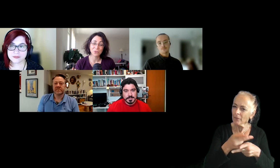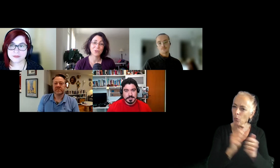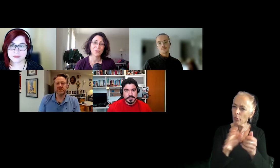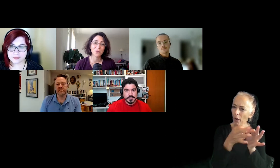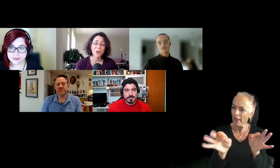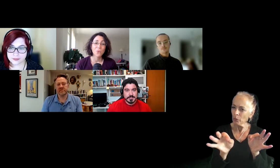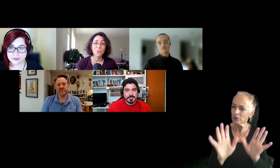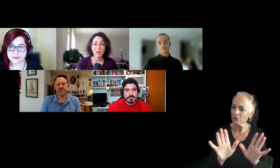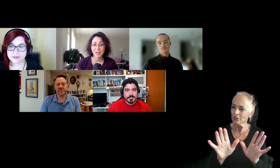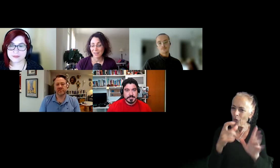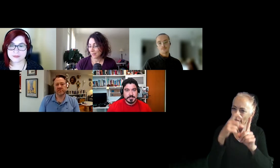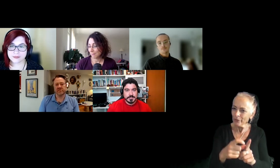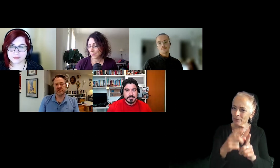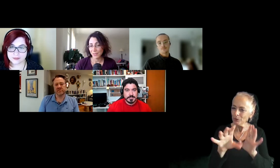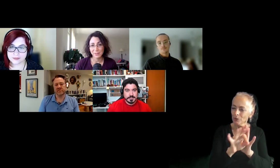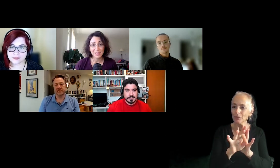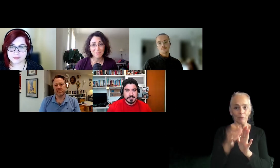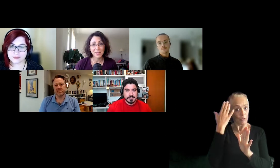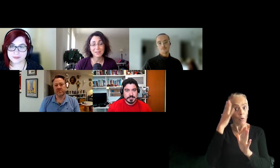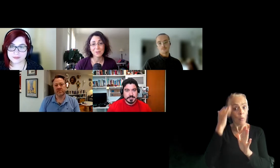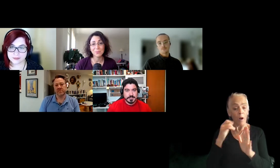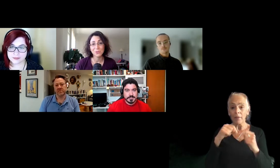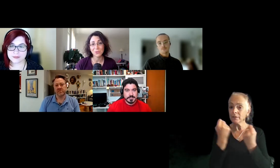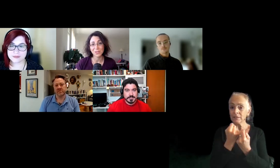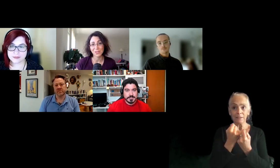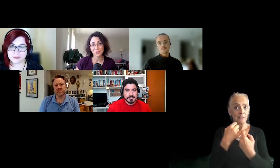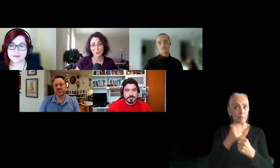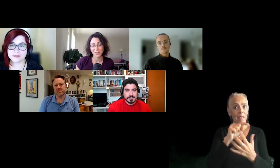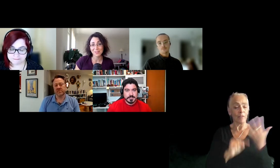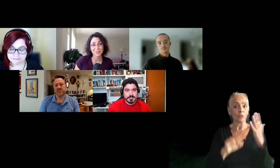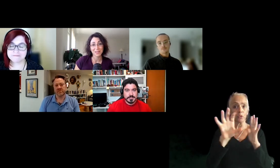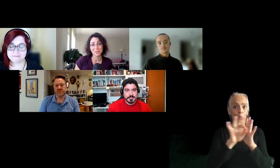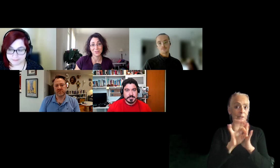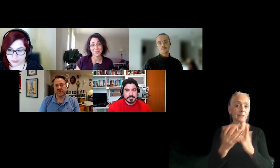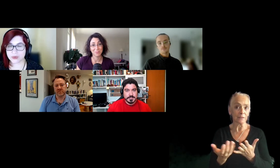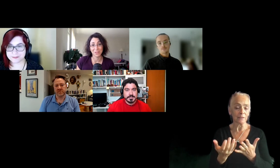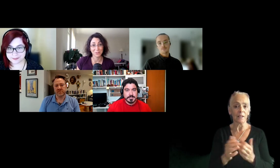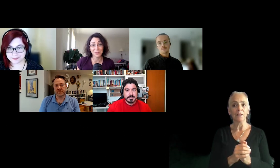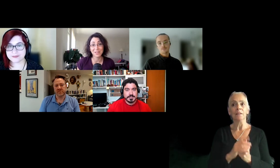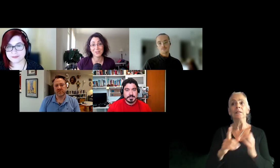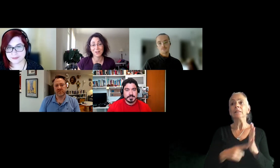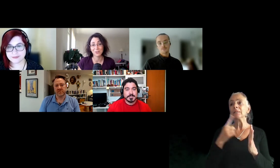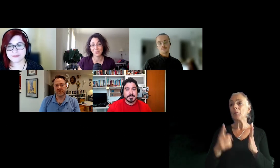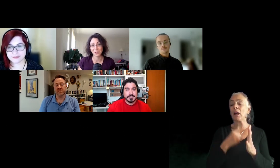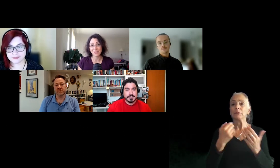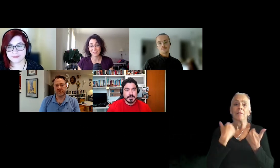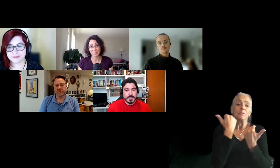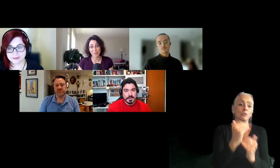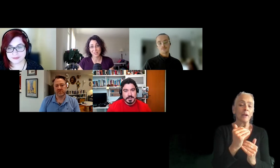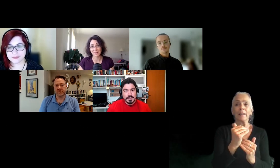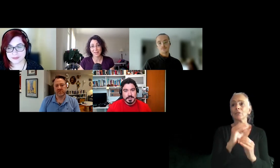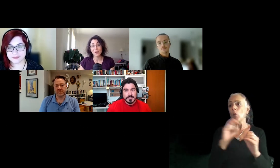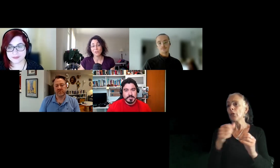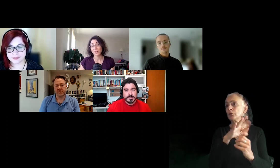don't know why the team ended up choosing certain things. Sometimes, you know, it's a big constraint. They could not do something else.